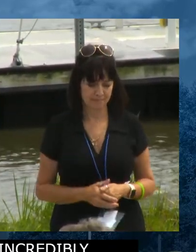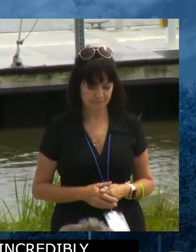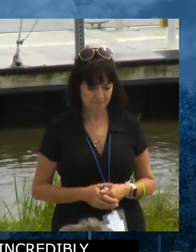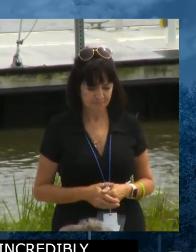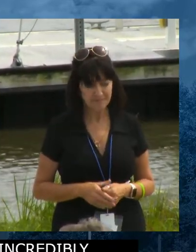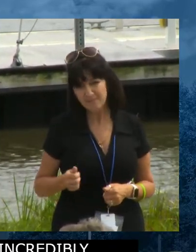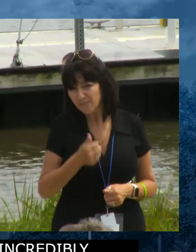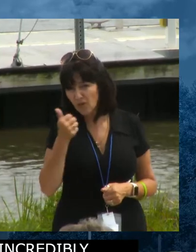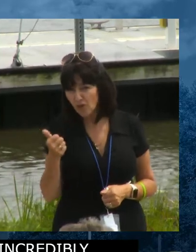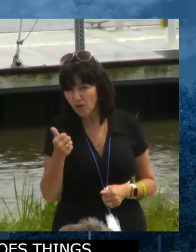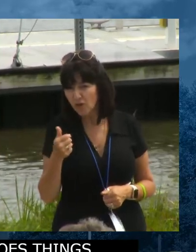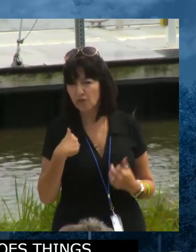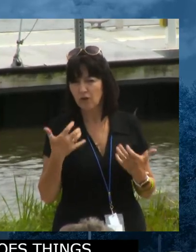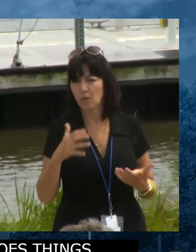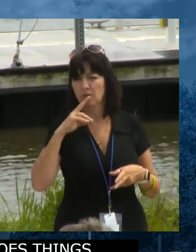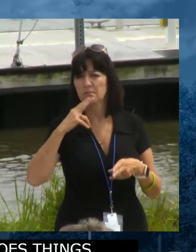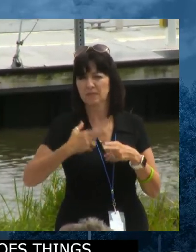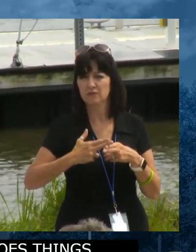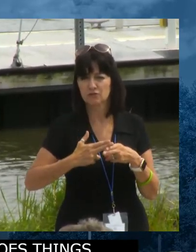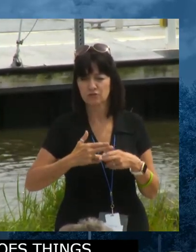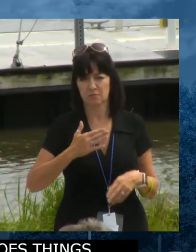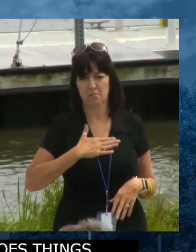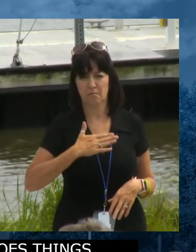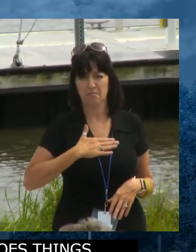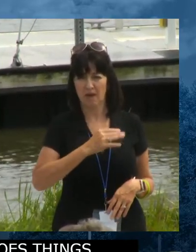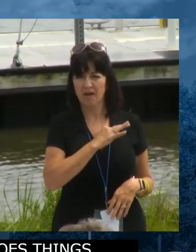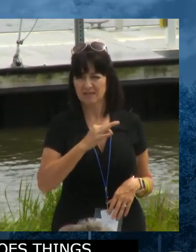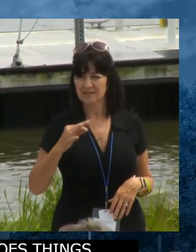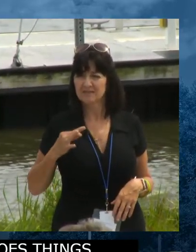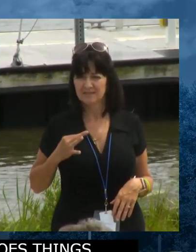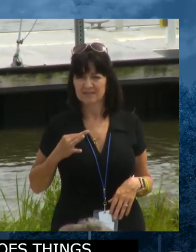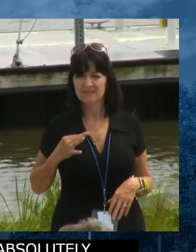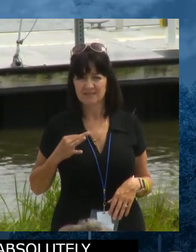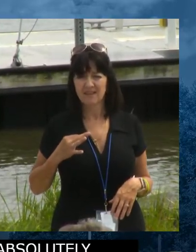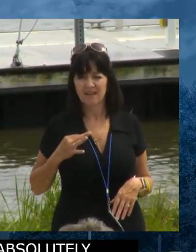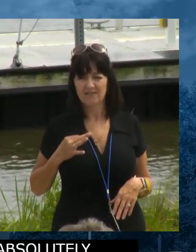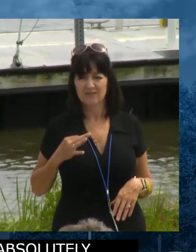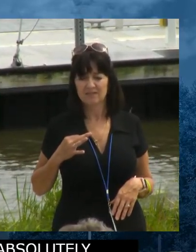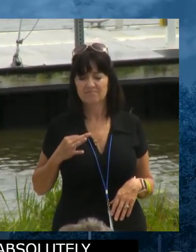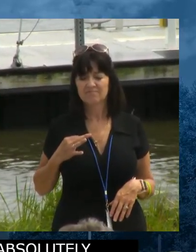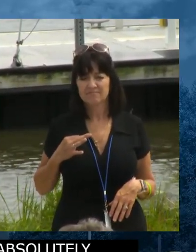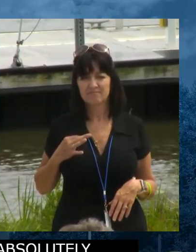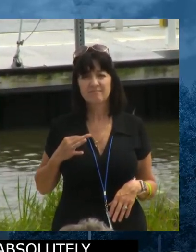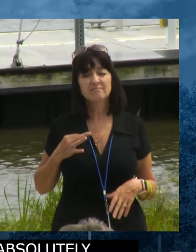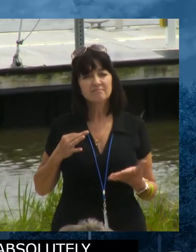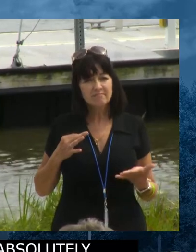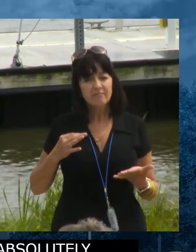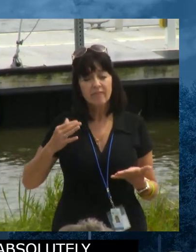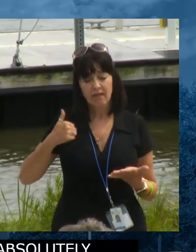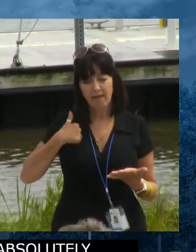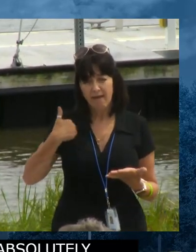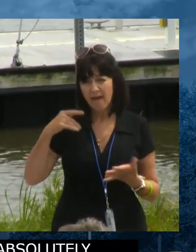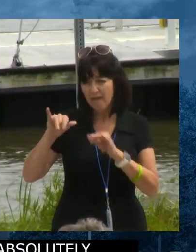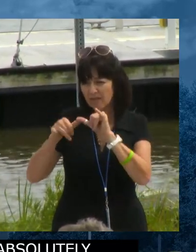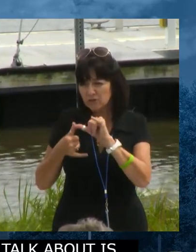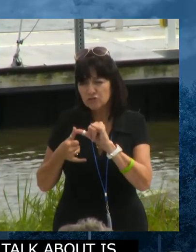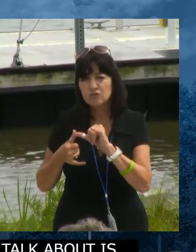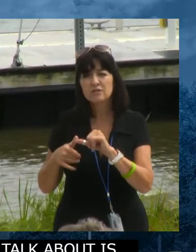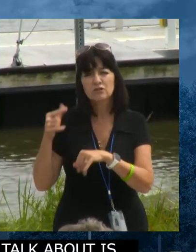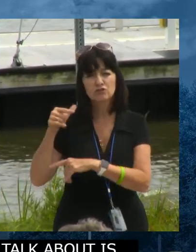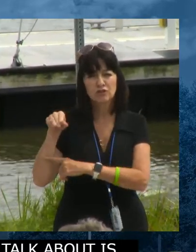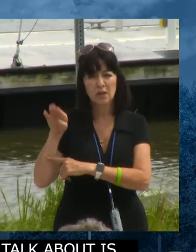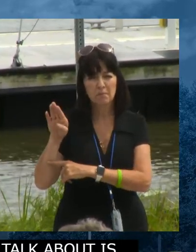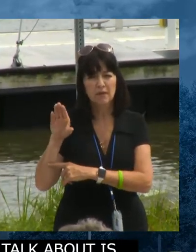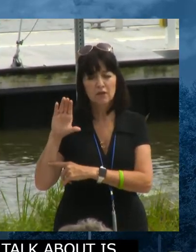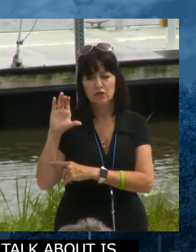to talk about is my own staff. You've got people on our side that I have engineers. I've got GMB Charlie